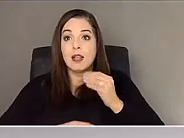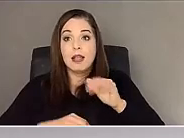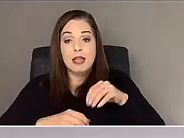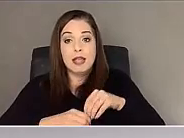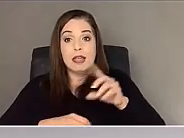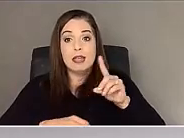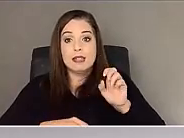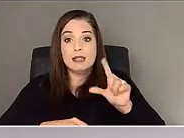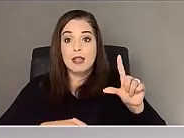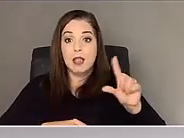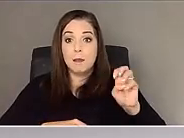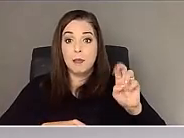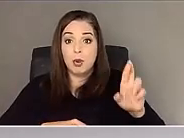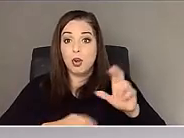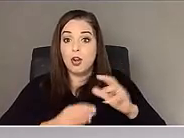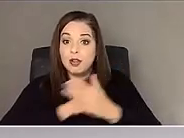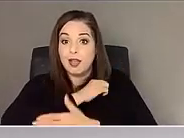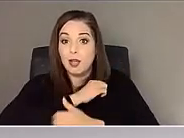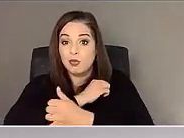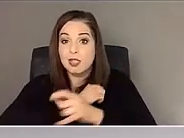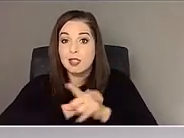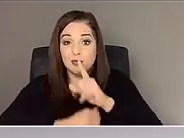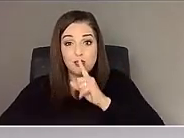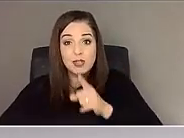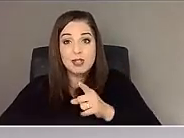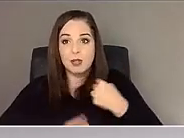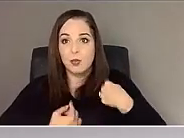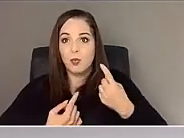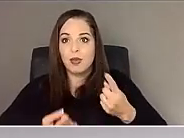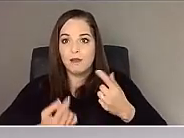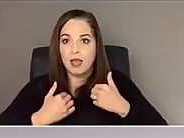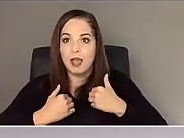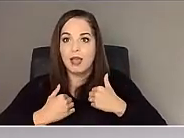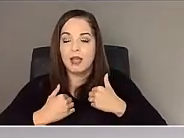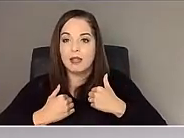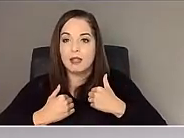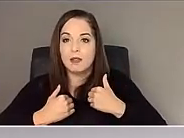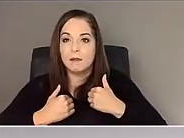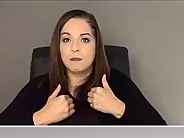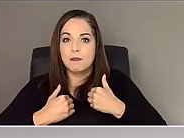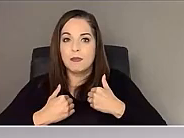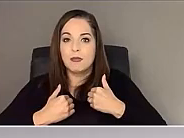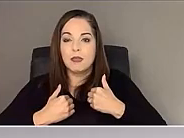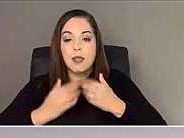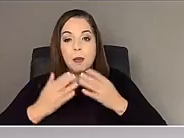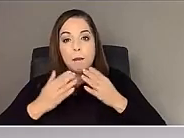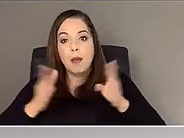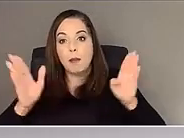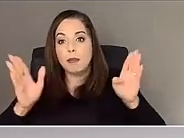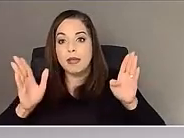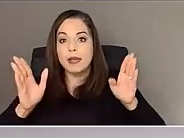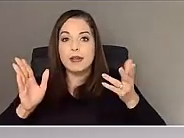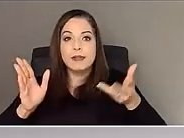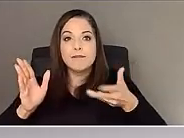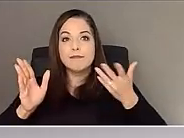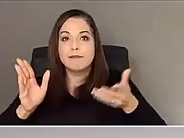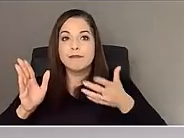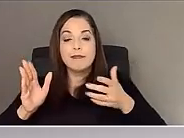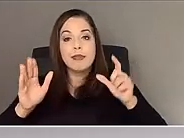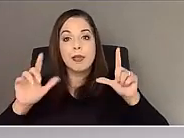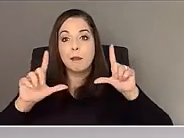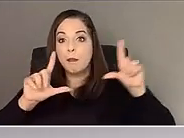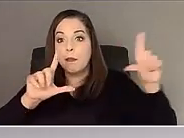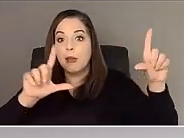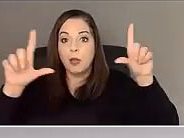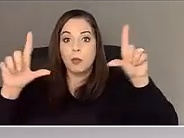Um, you know, we've had, we've had, um, public, uh, billboards